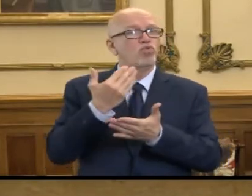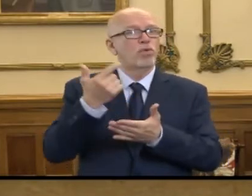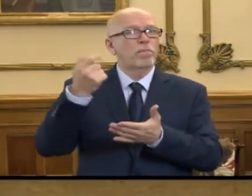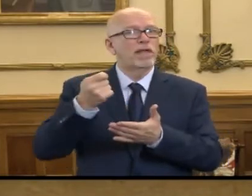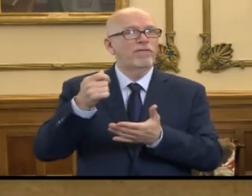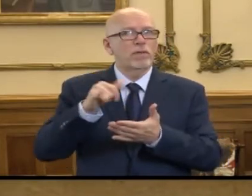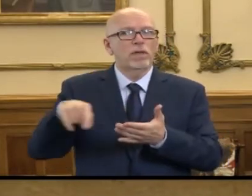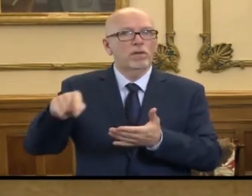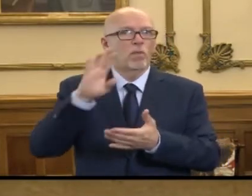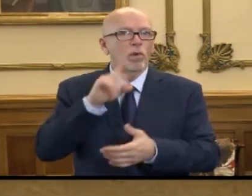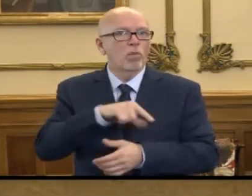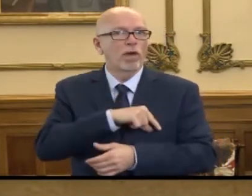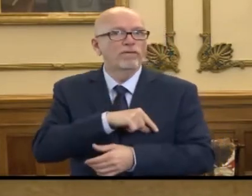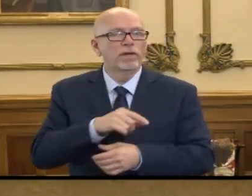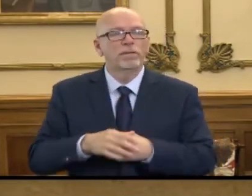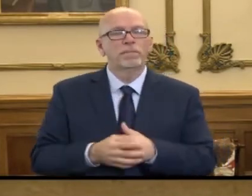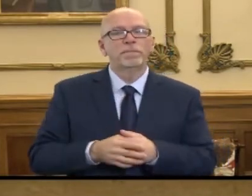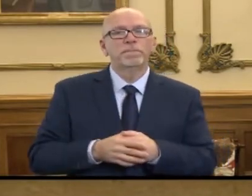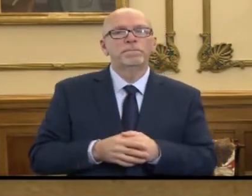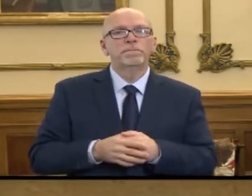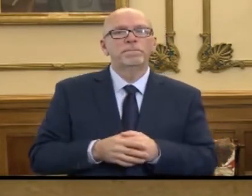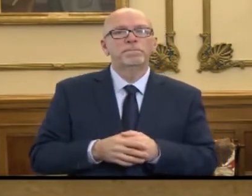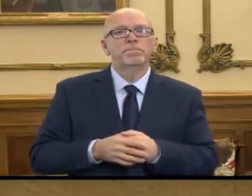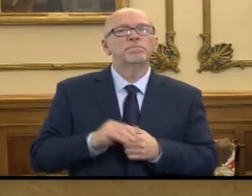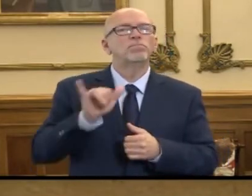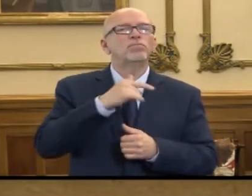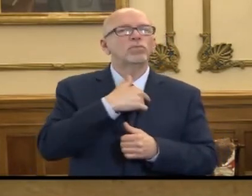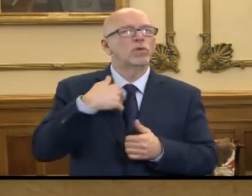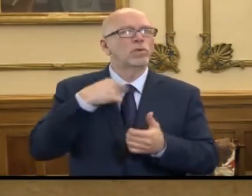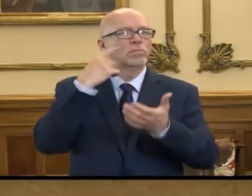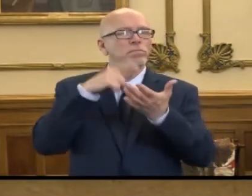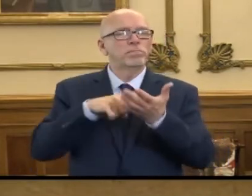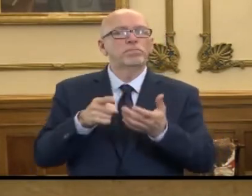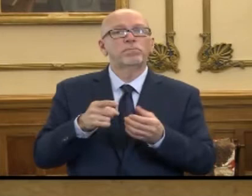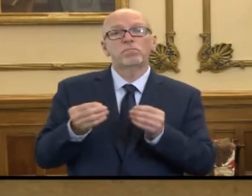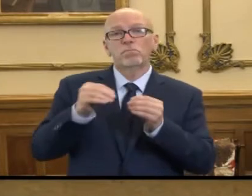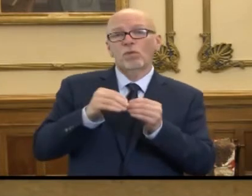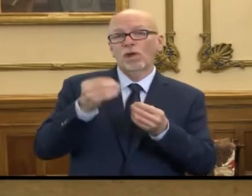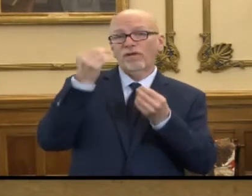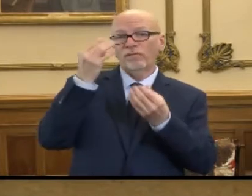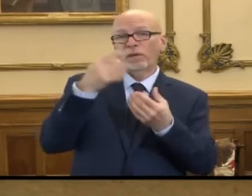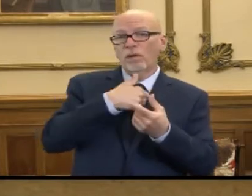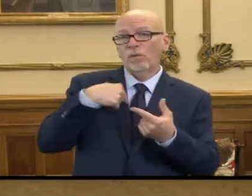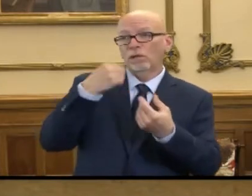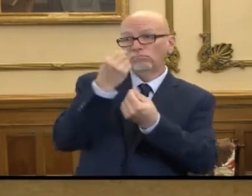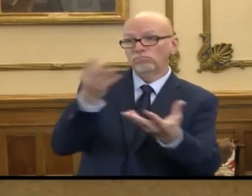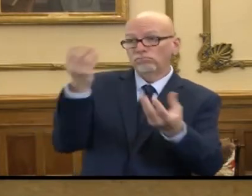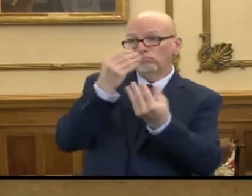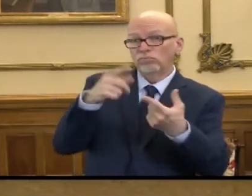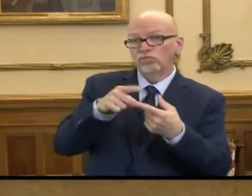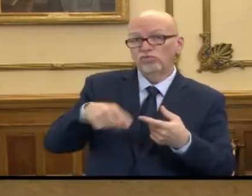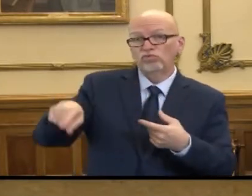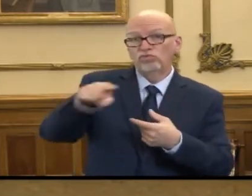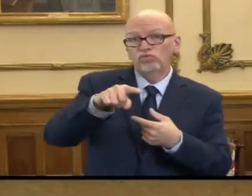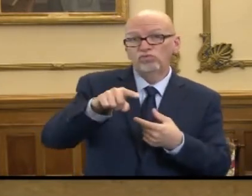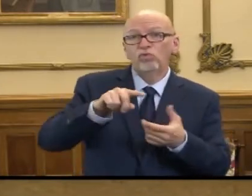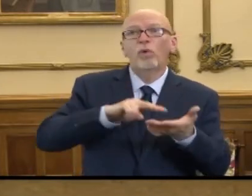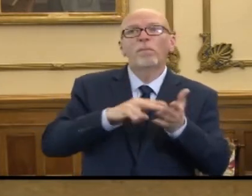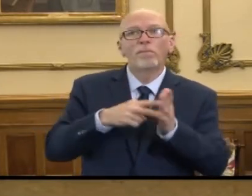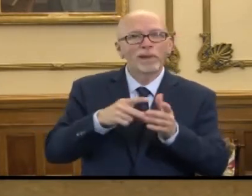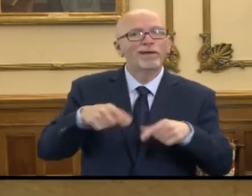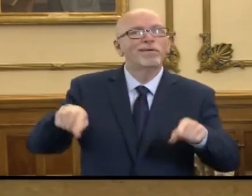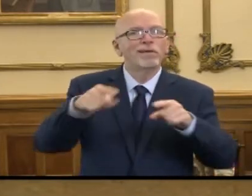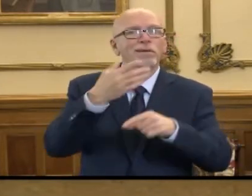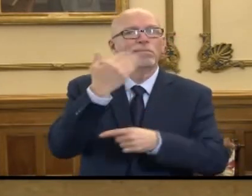coming your way. We've also seen that the more information that we put out to you, the better understanding